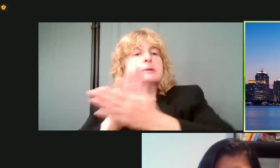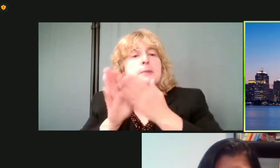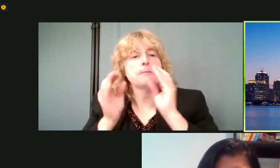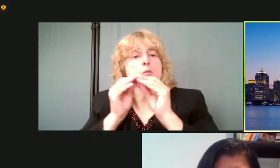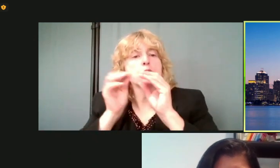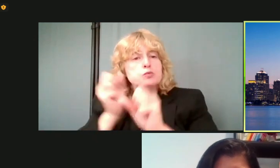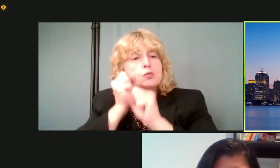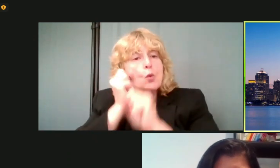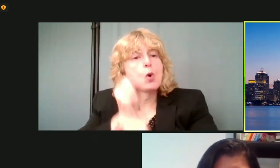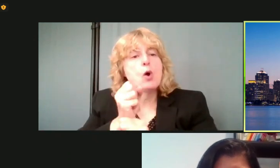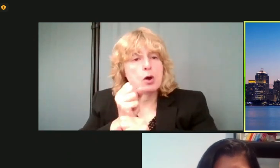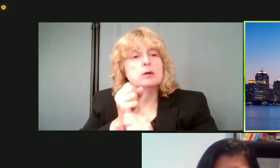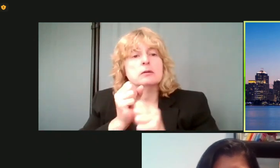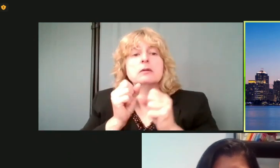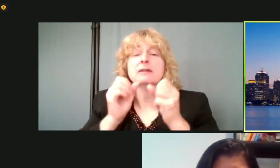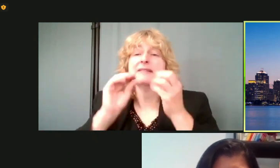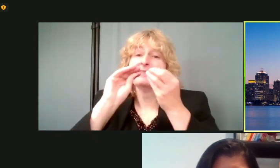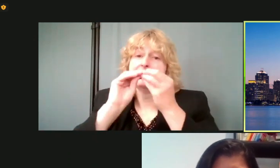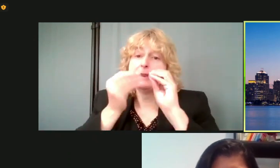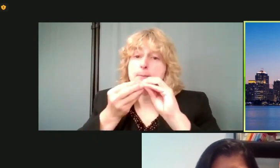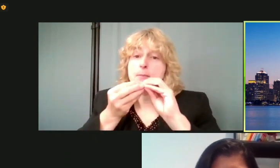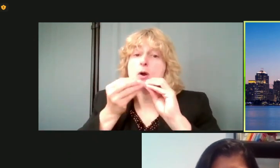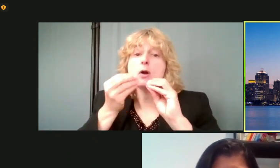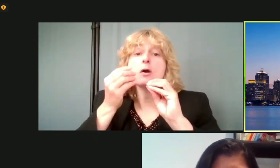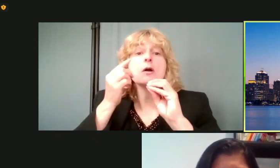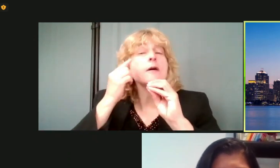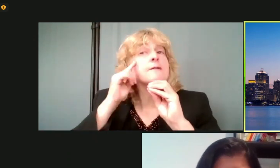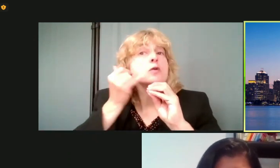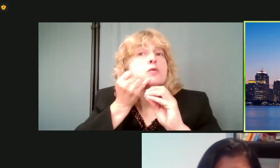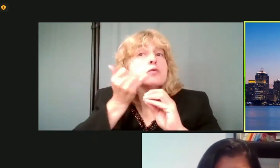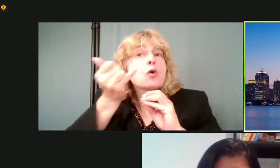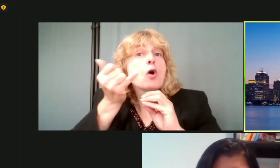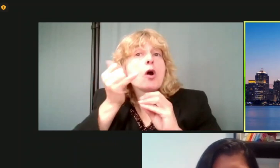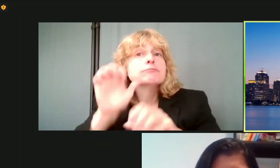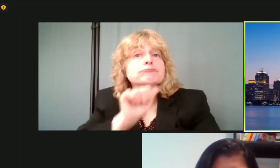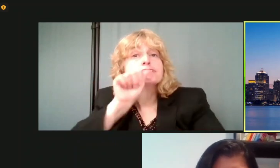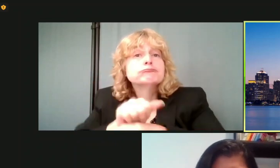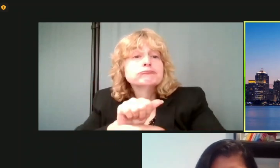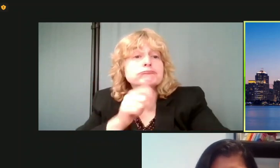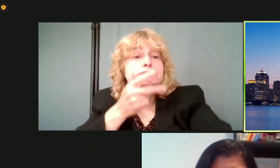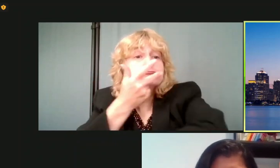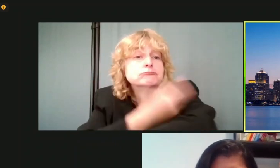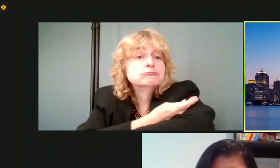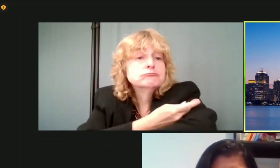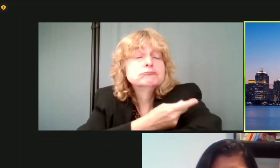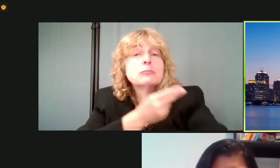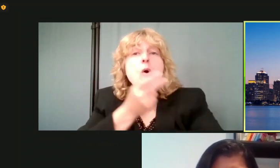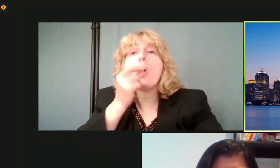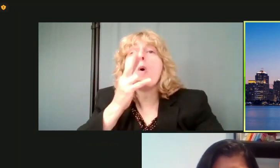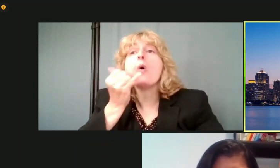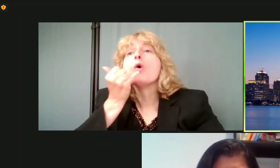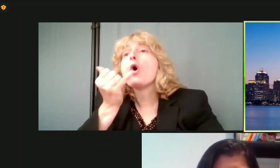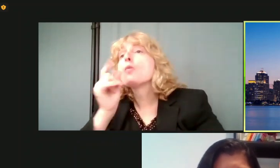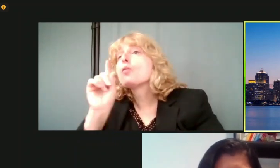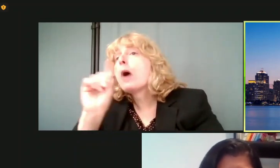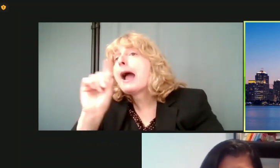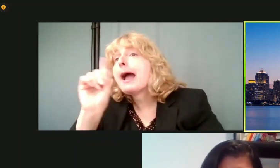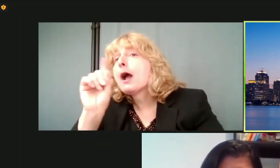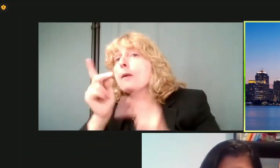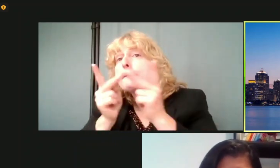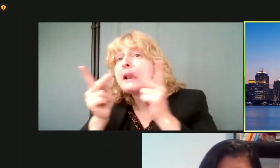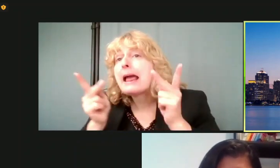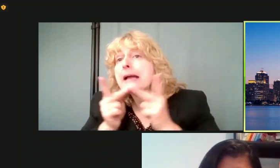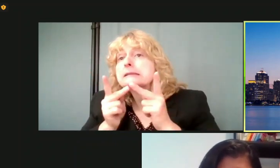vaccination, to schedule vaccination, to find out where the vaccination sites are for